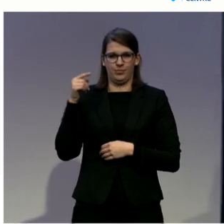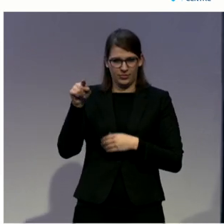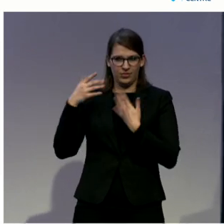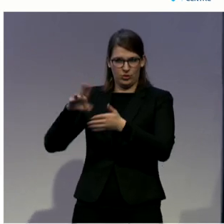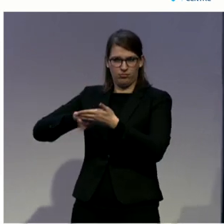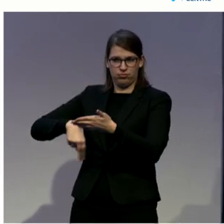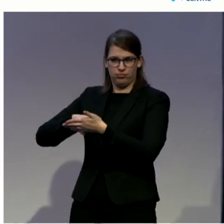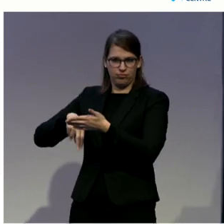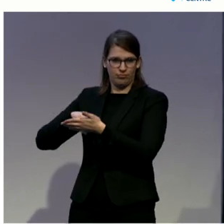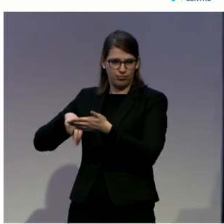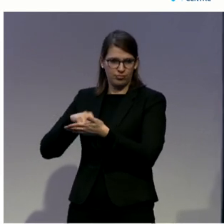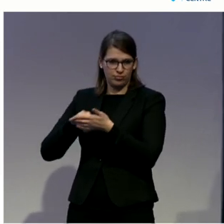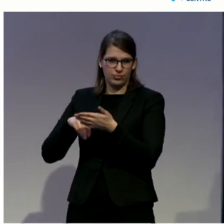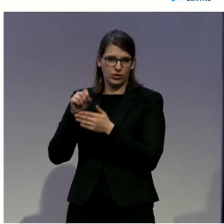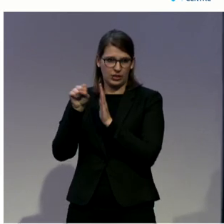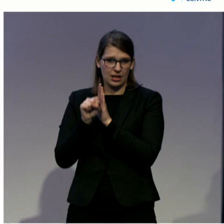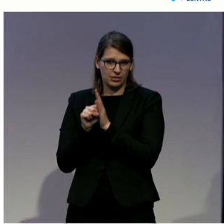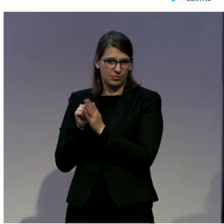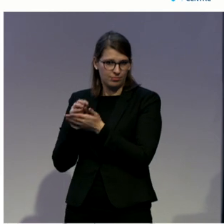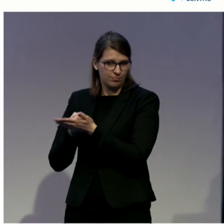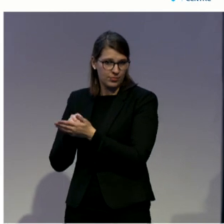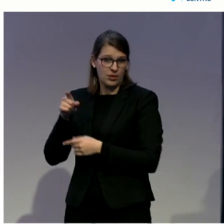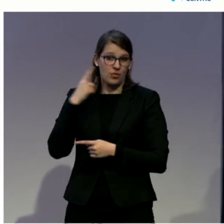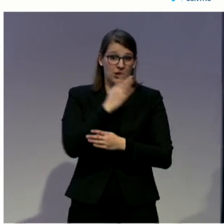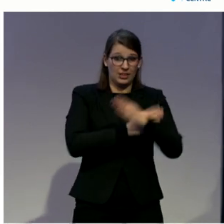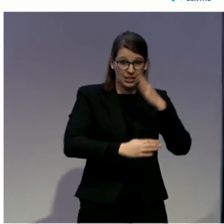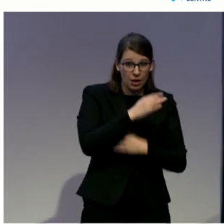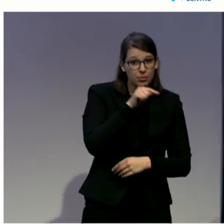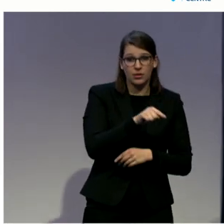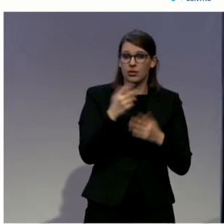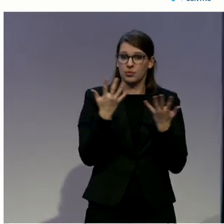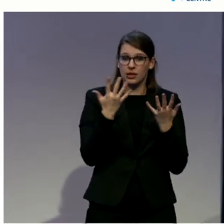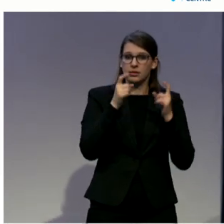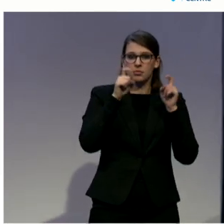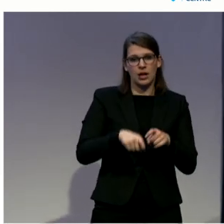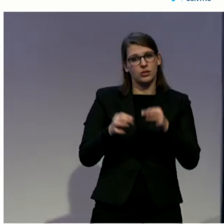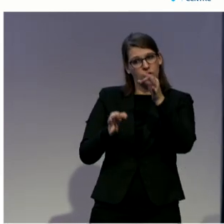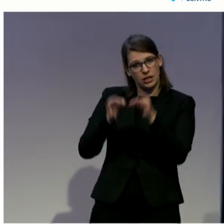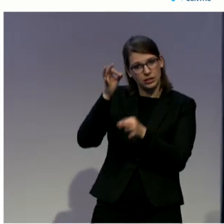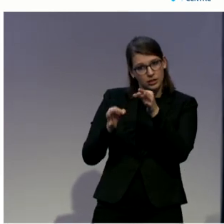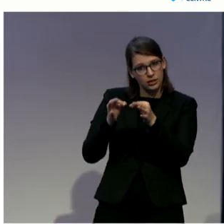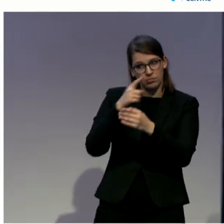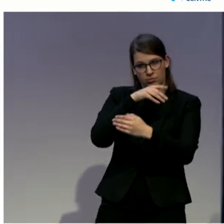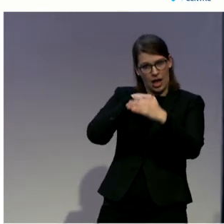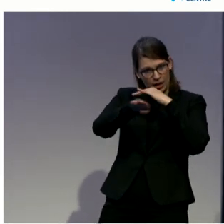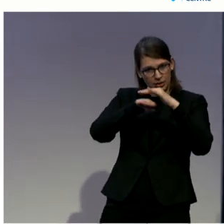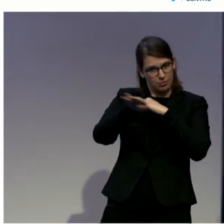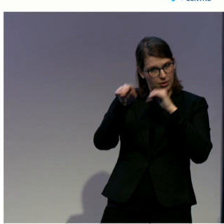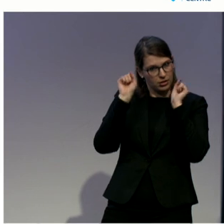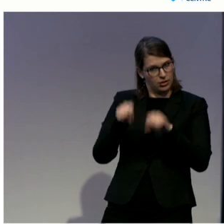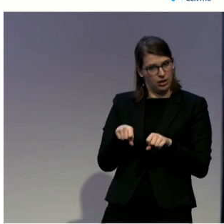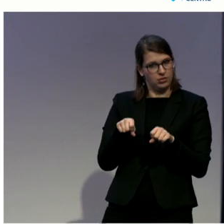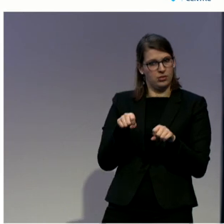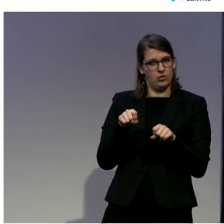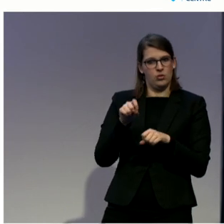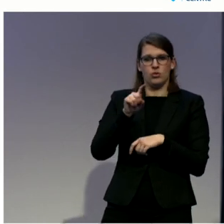justice for persons with disabilities on an equal basis with others. The UN